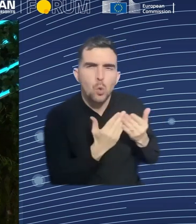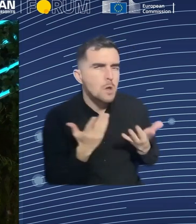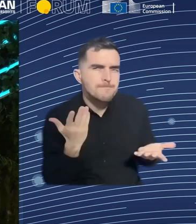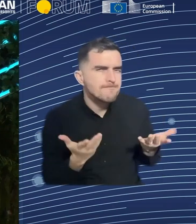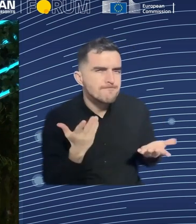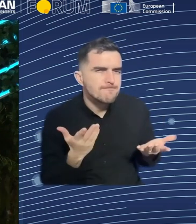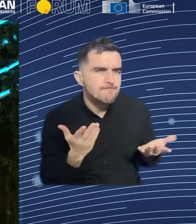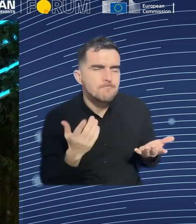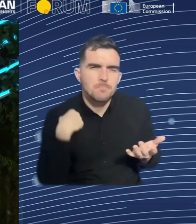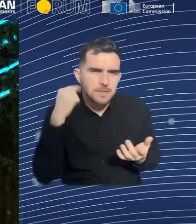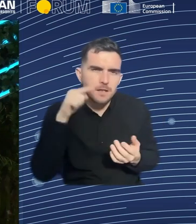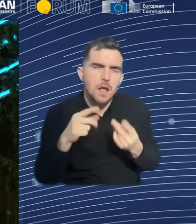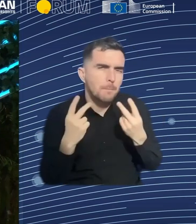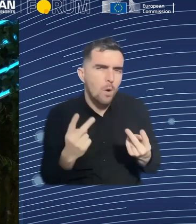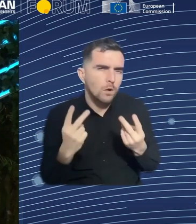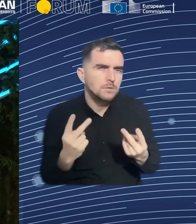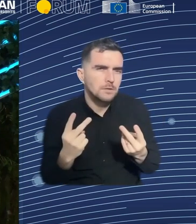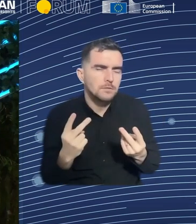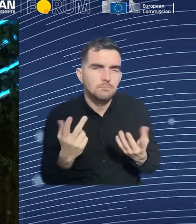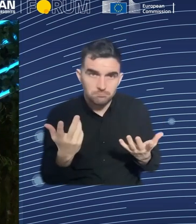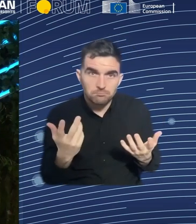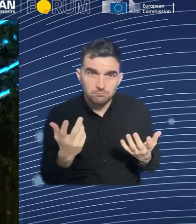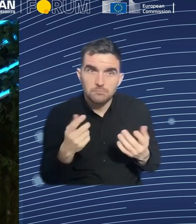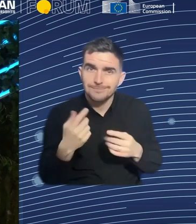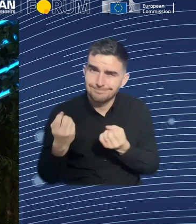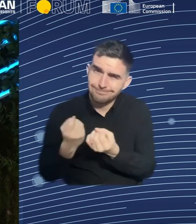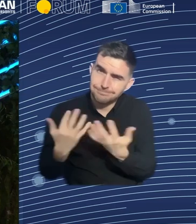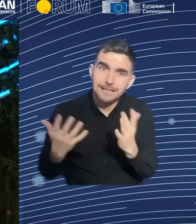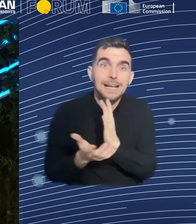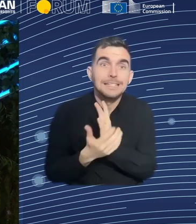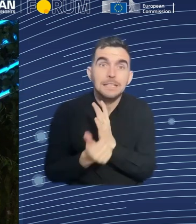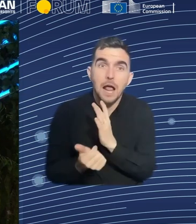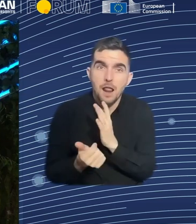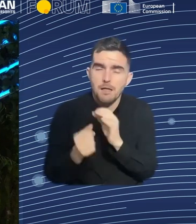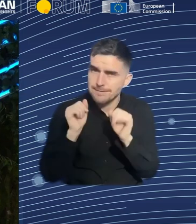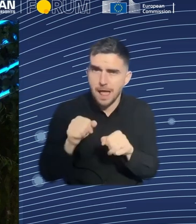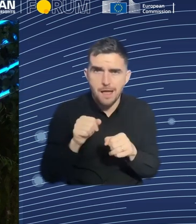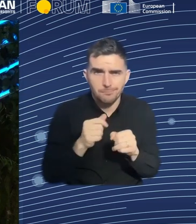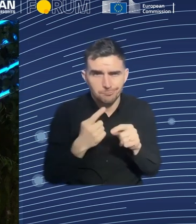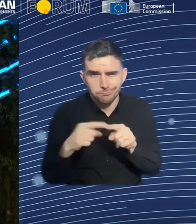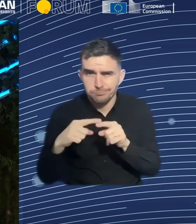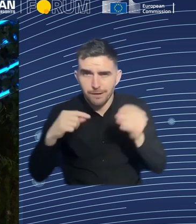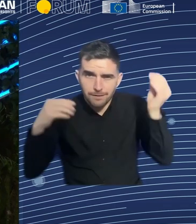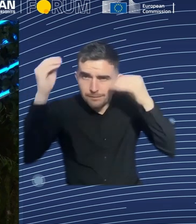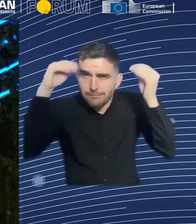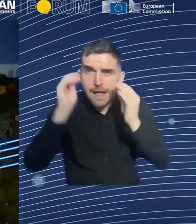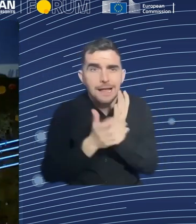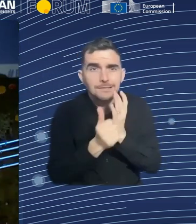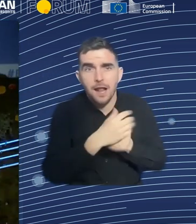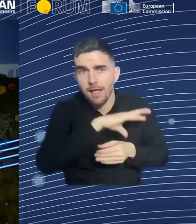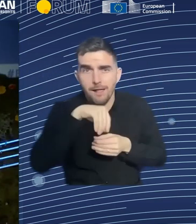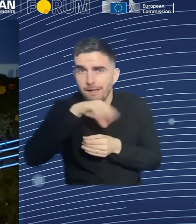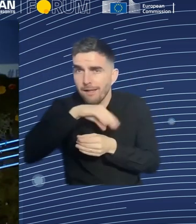digital technologies and the requirements of the sustainability transition. And I've got another question to you. And I'm